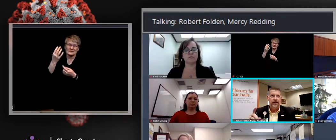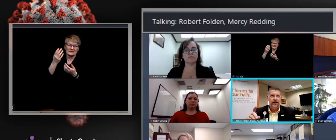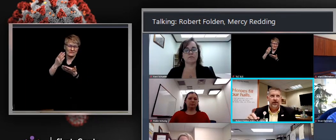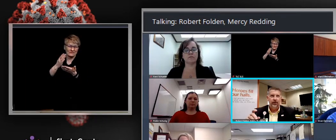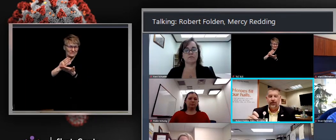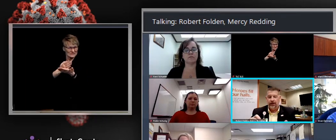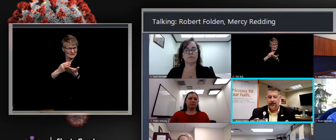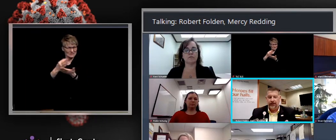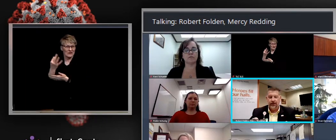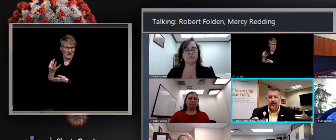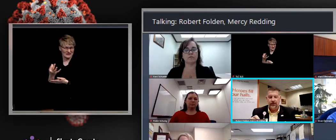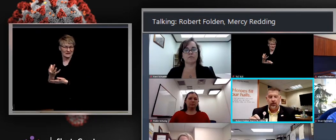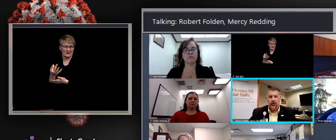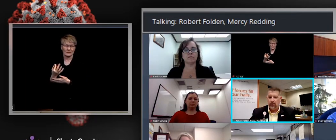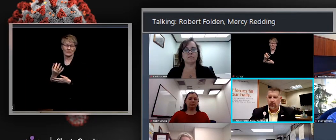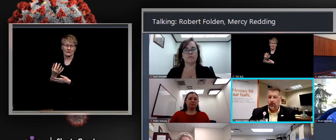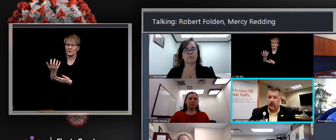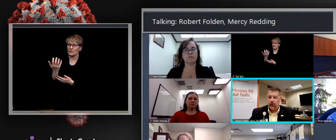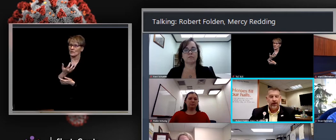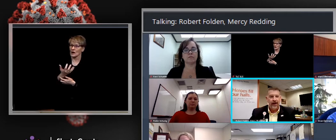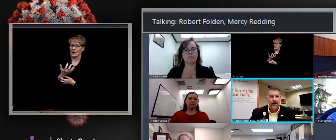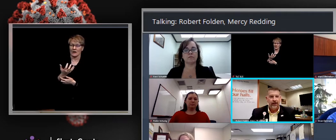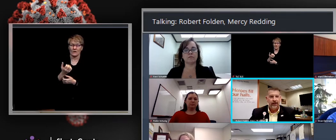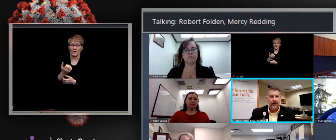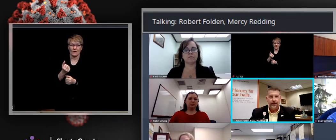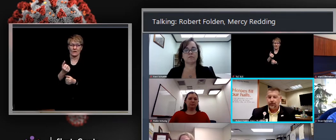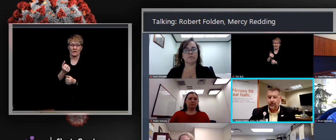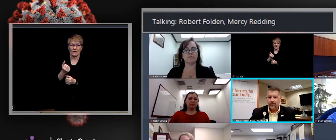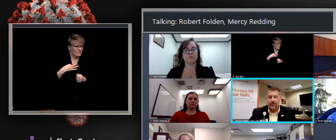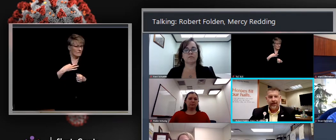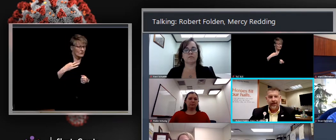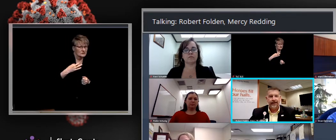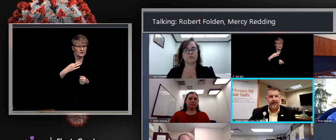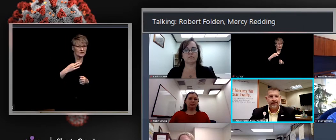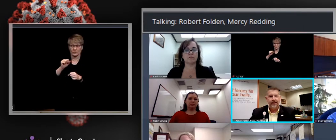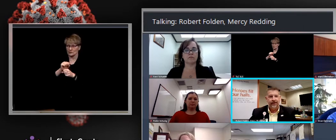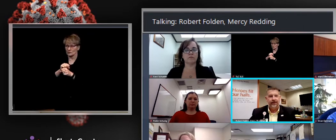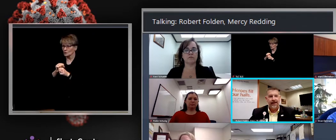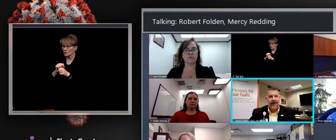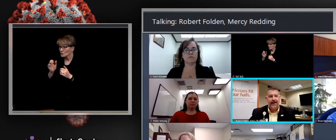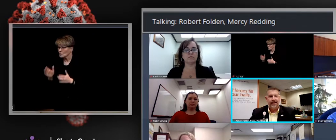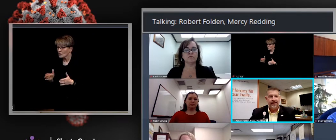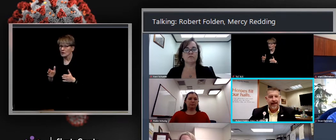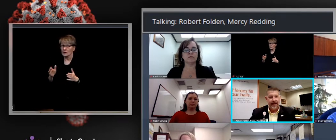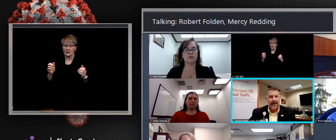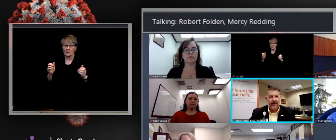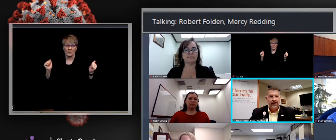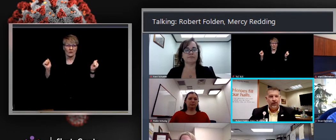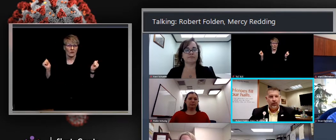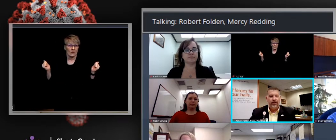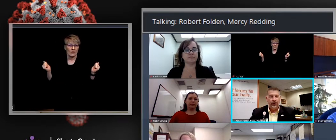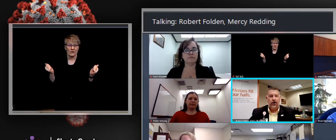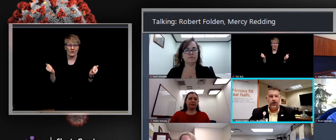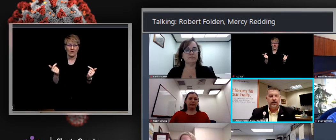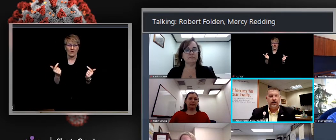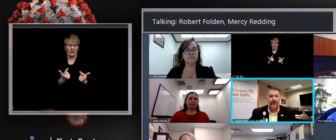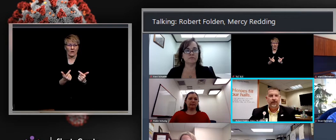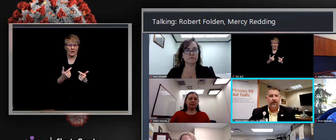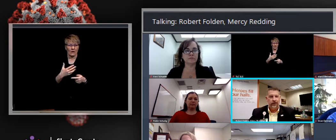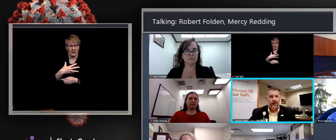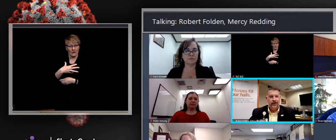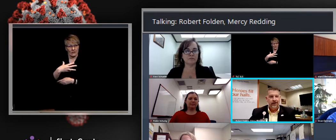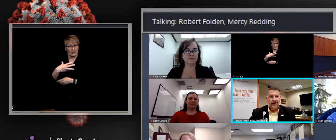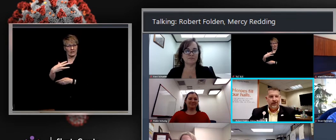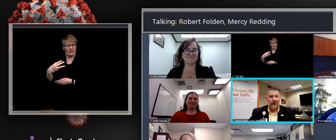person who volunteers or is working out there that doesn't leave at the end of the day with their heart